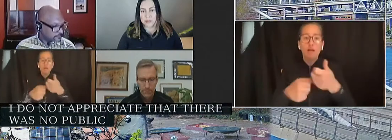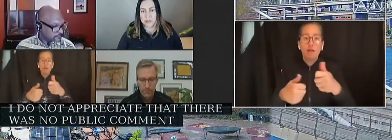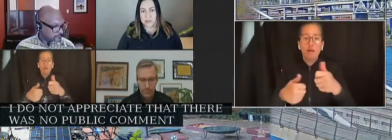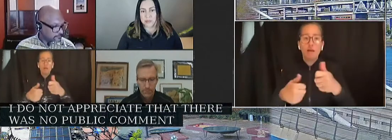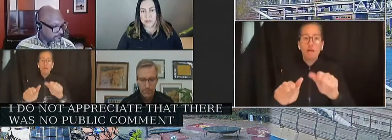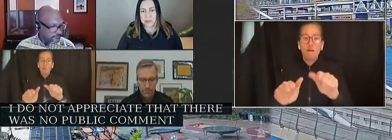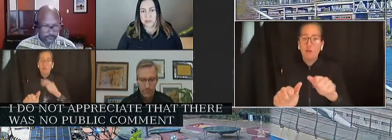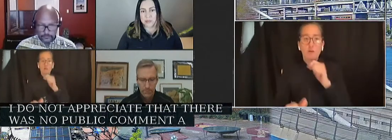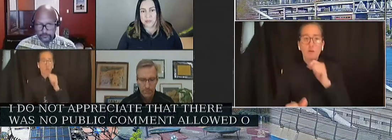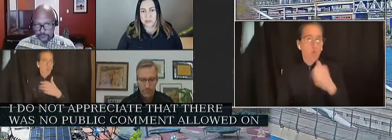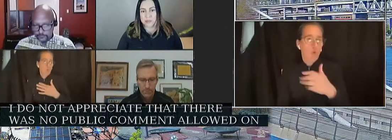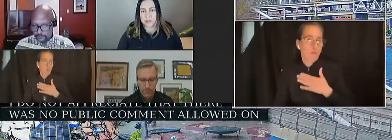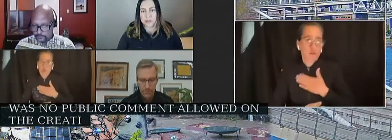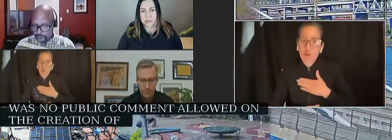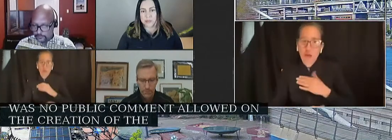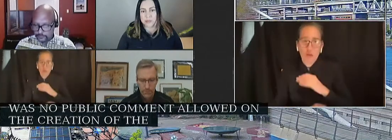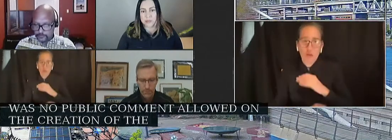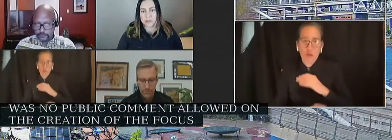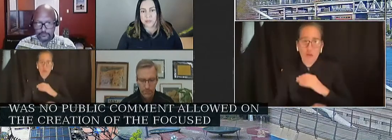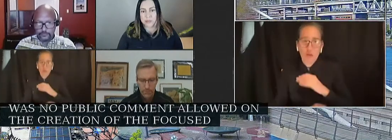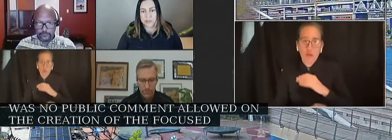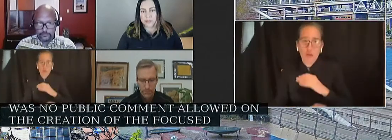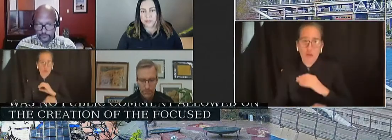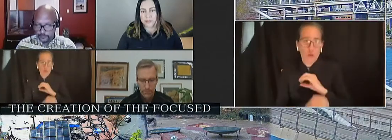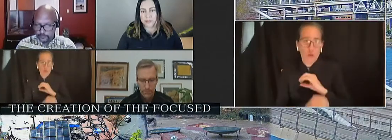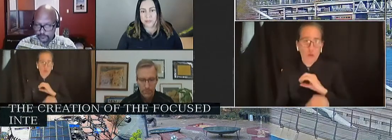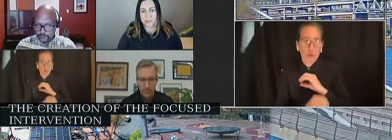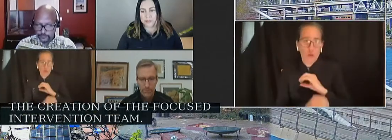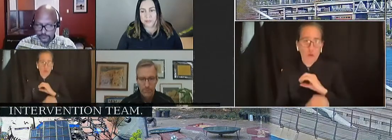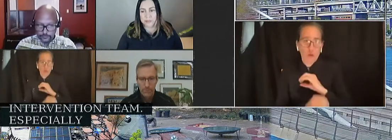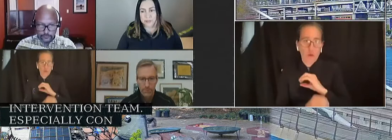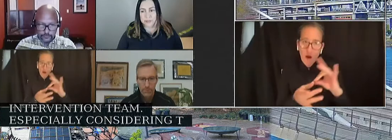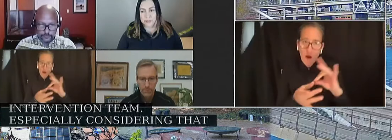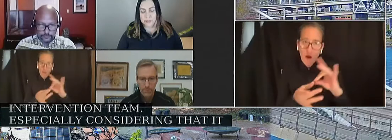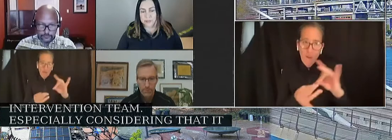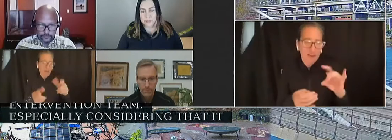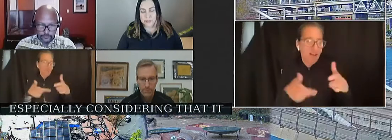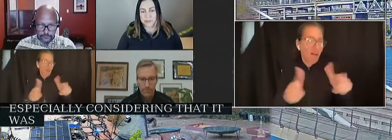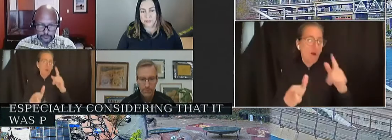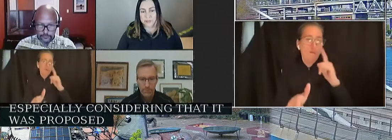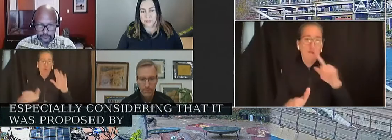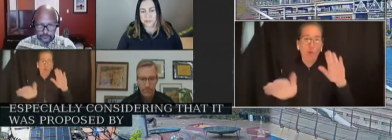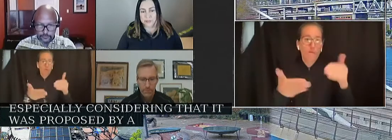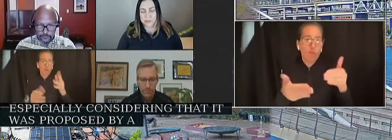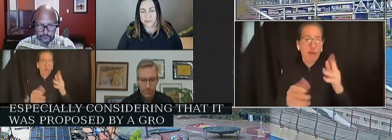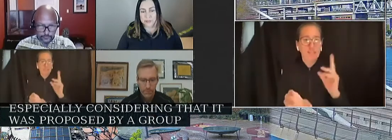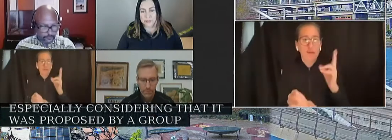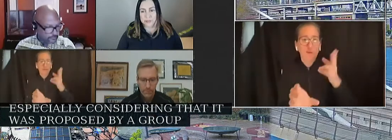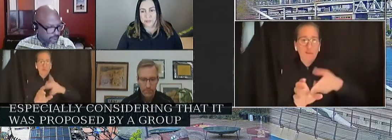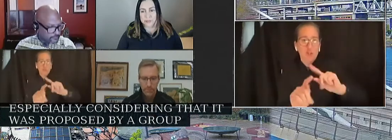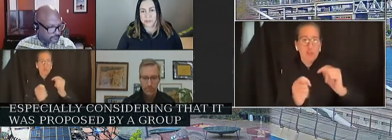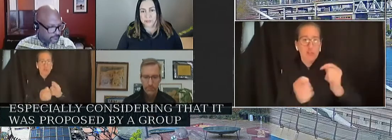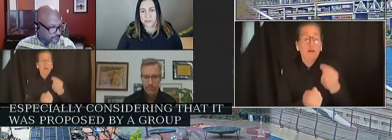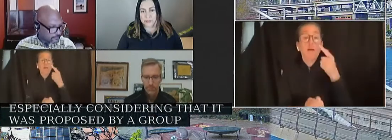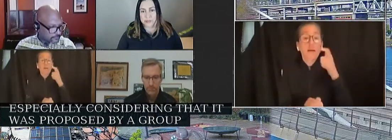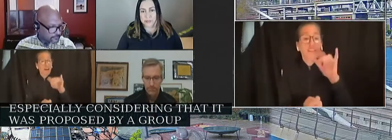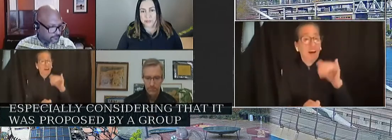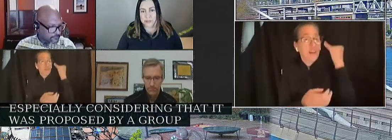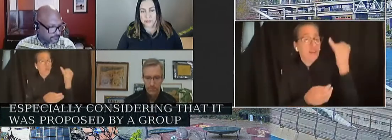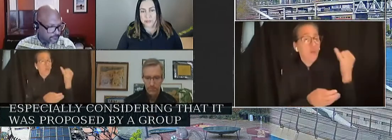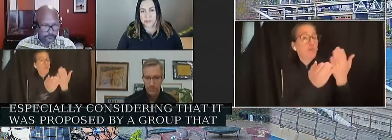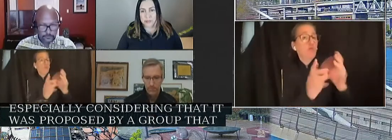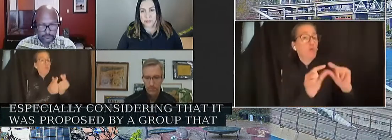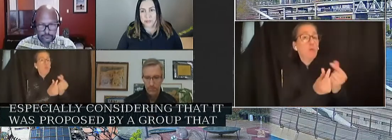creation of the focused intervention team, especially considering that it was proposed by a group that disobeys the law by not keeping records of their meetings.